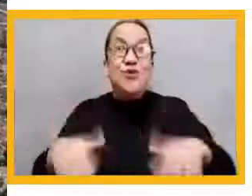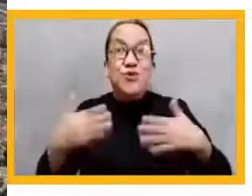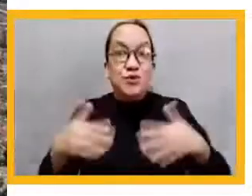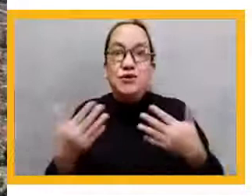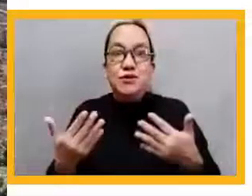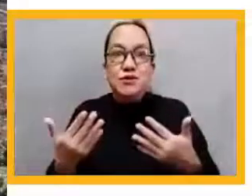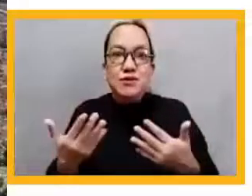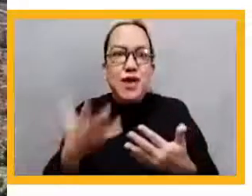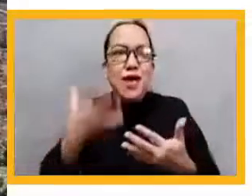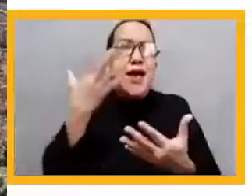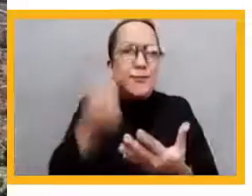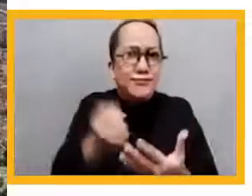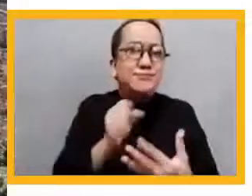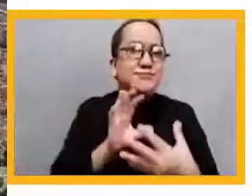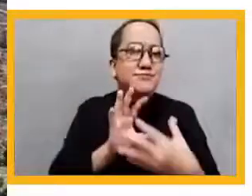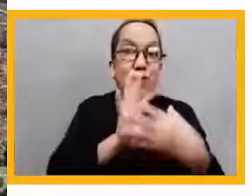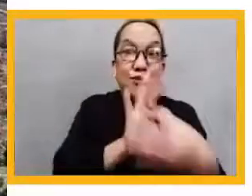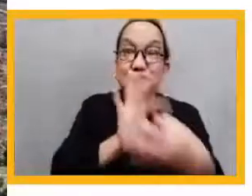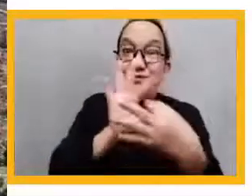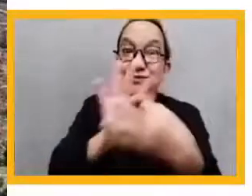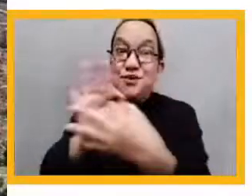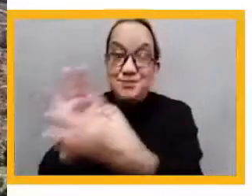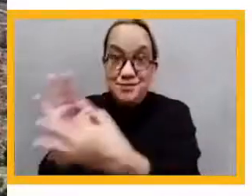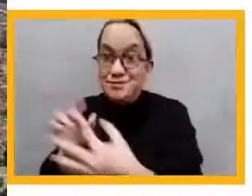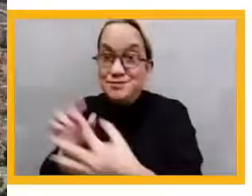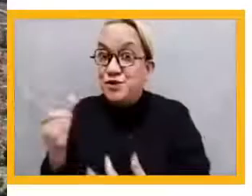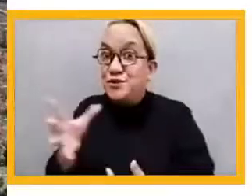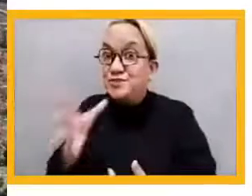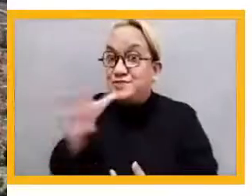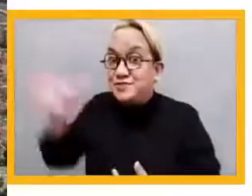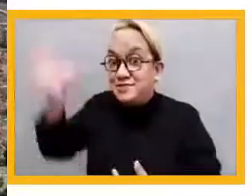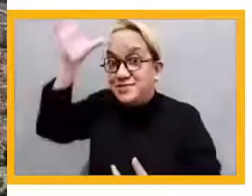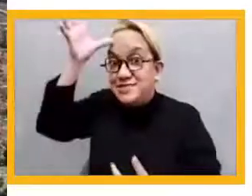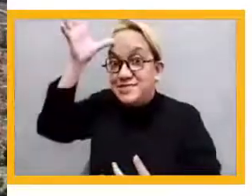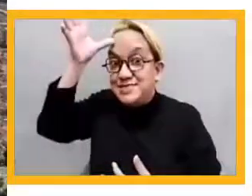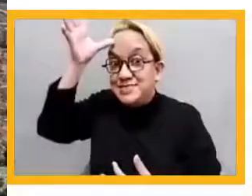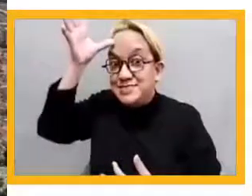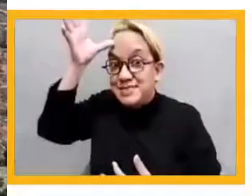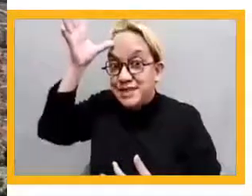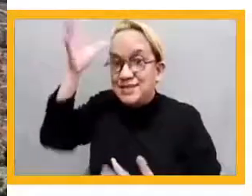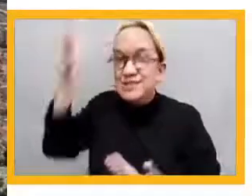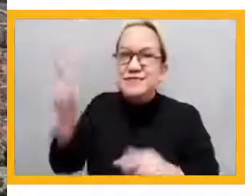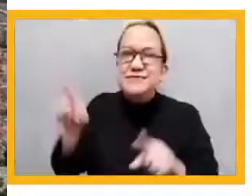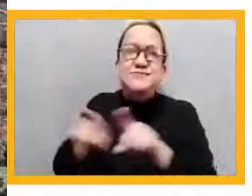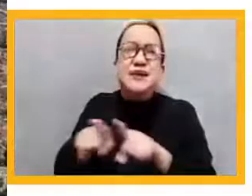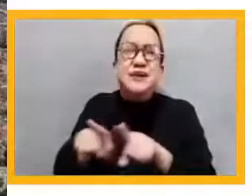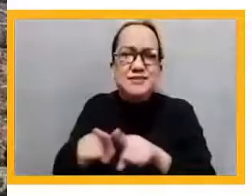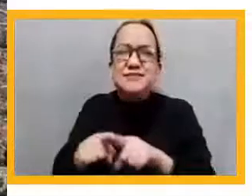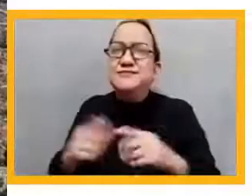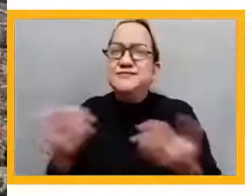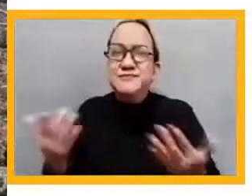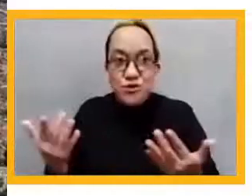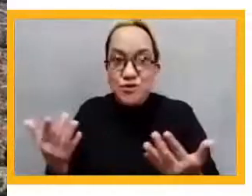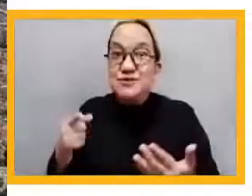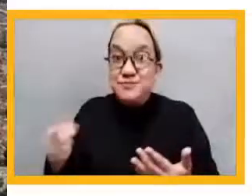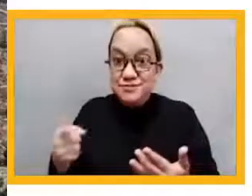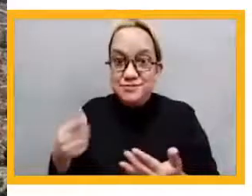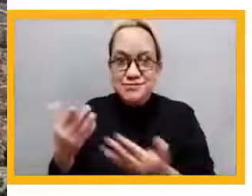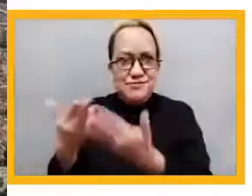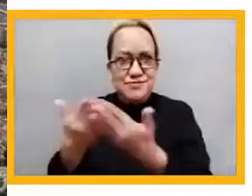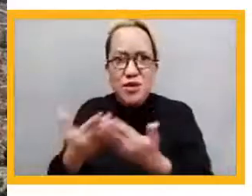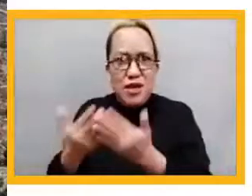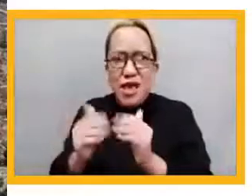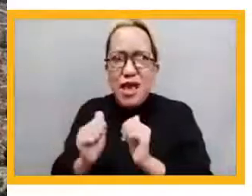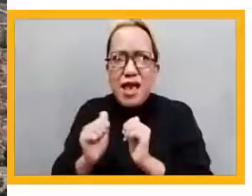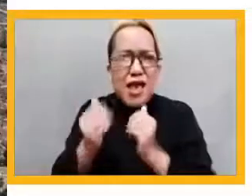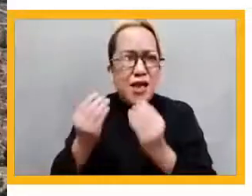and incorporates a flexible promotion mechanism adapted to the lifestyle of the rural peasant children. So in this